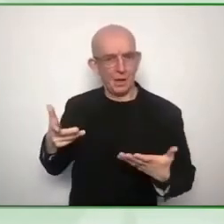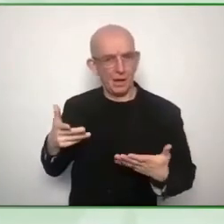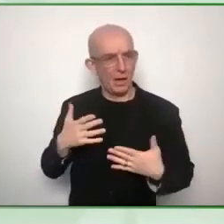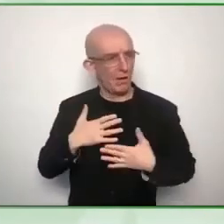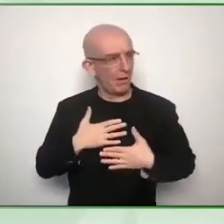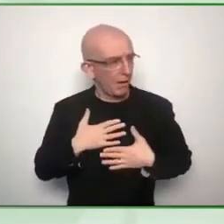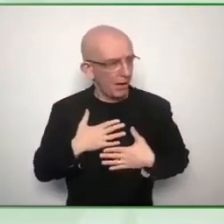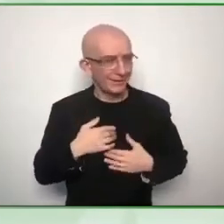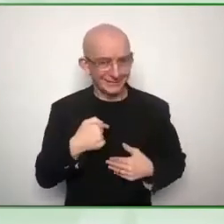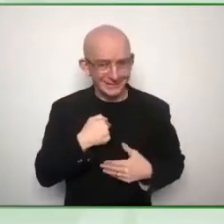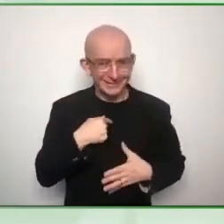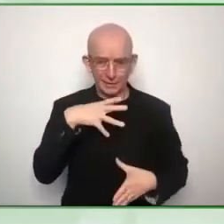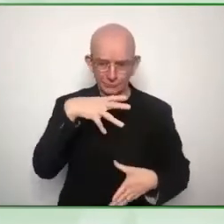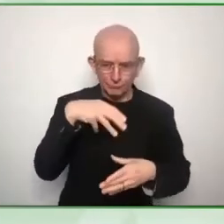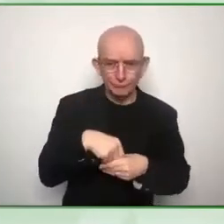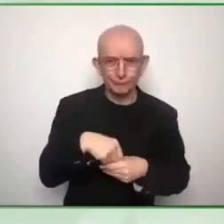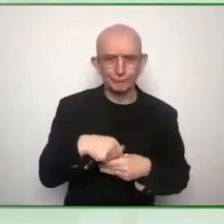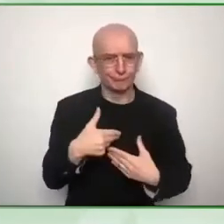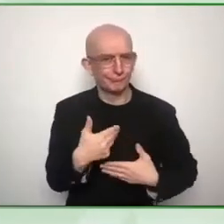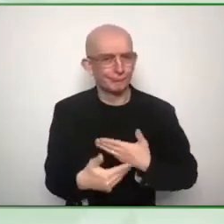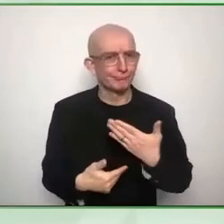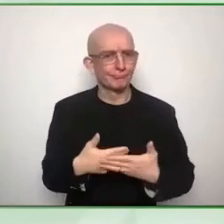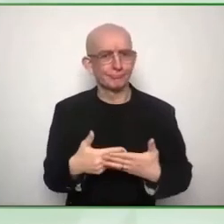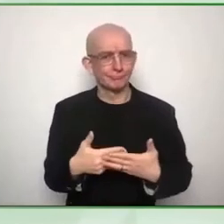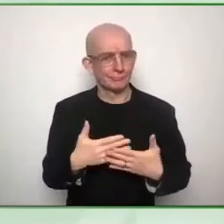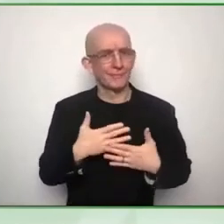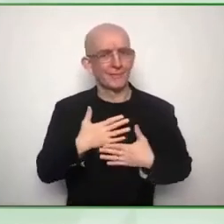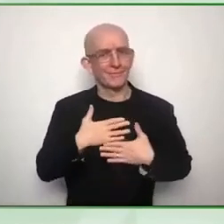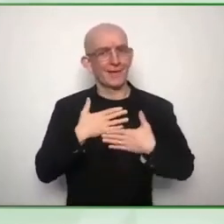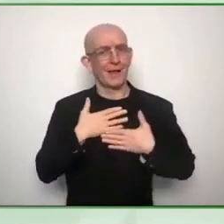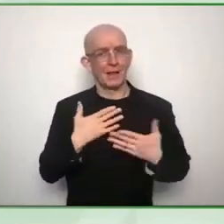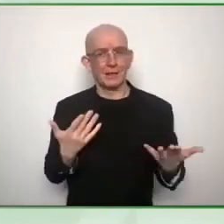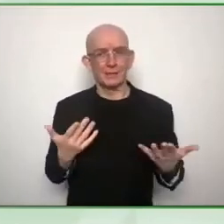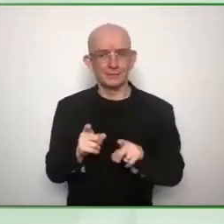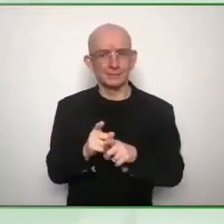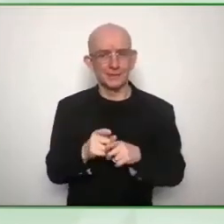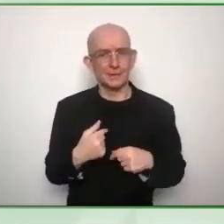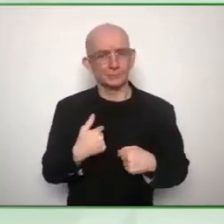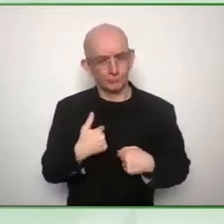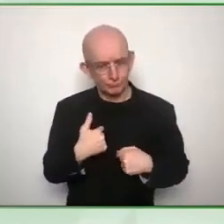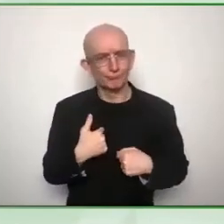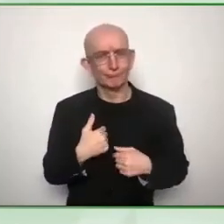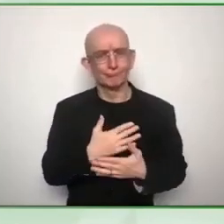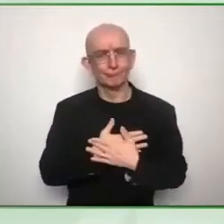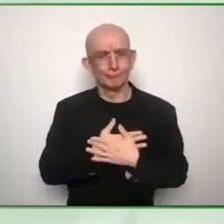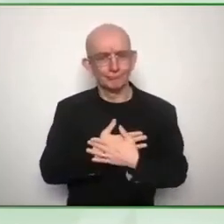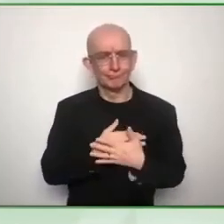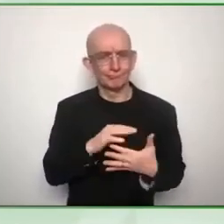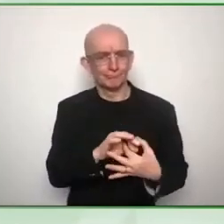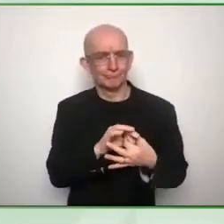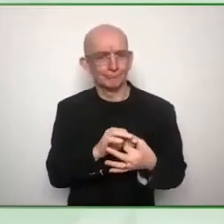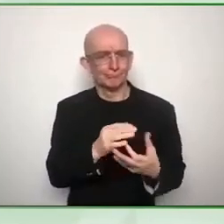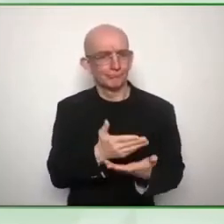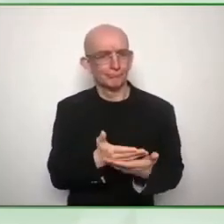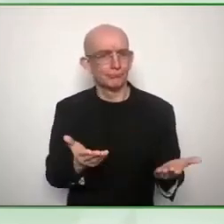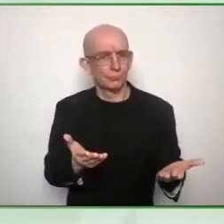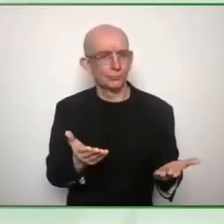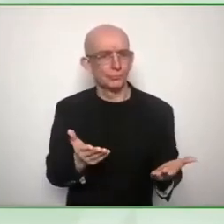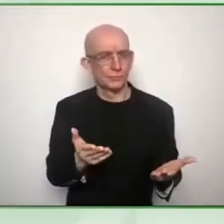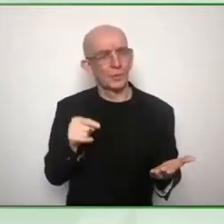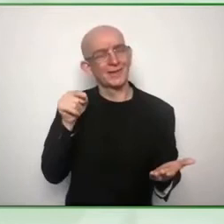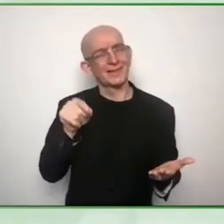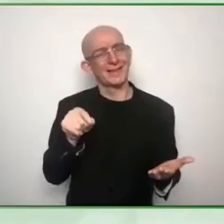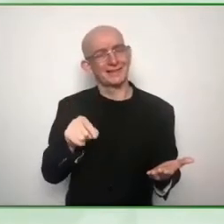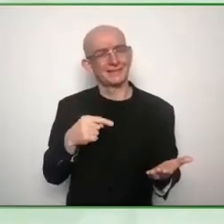easy read so it's been a really um broad spectrum of the community not just public servants but private business